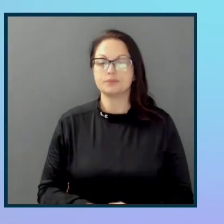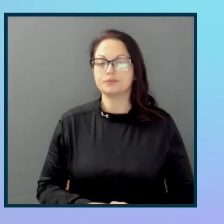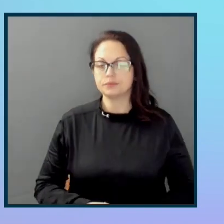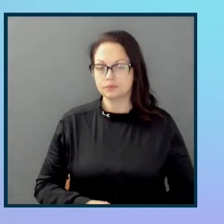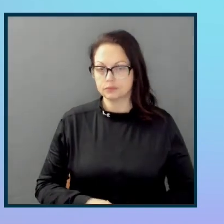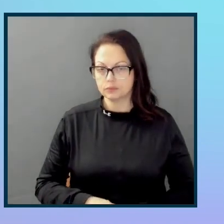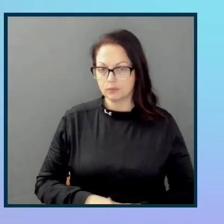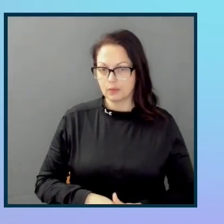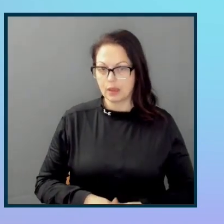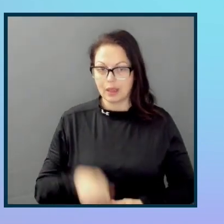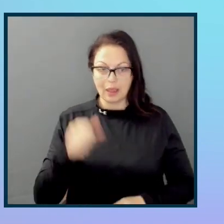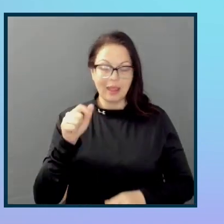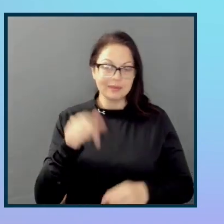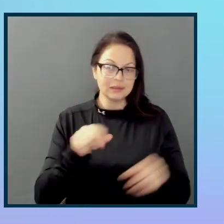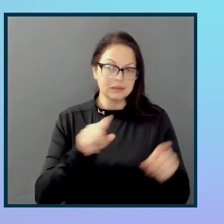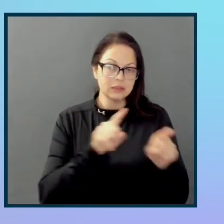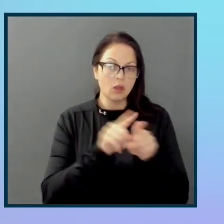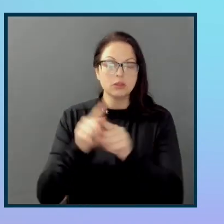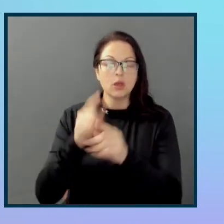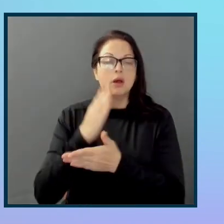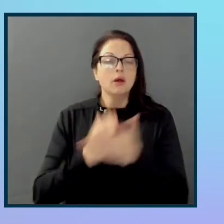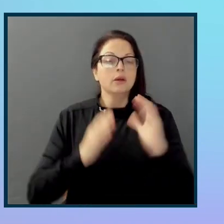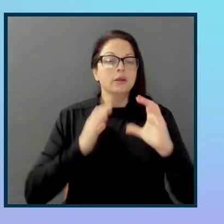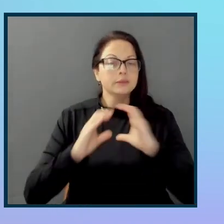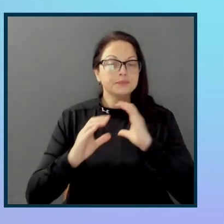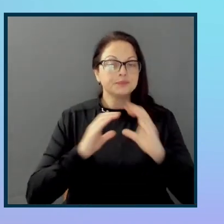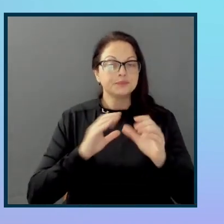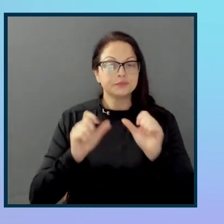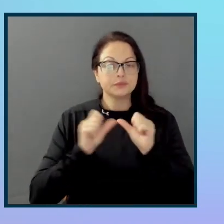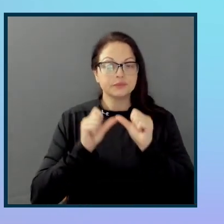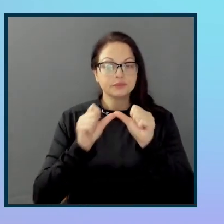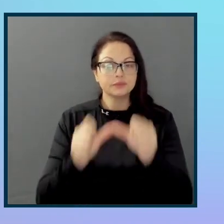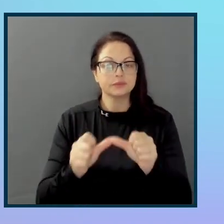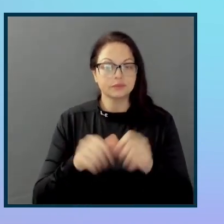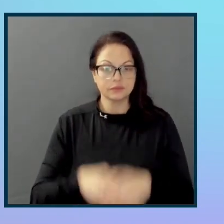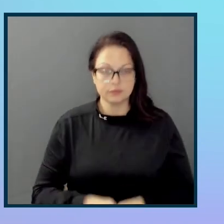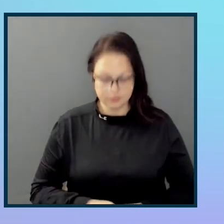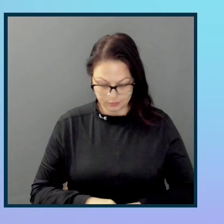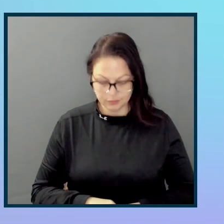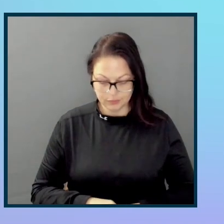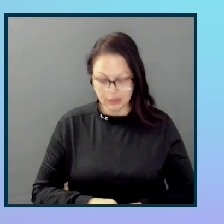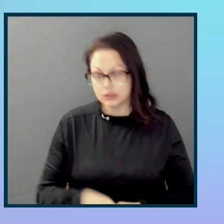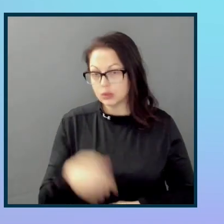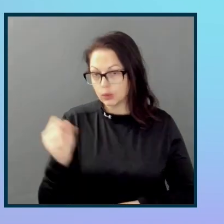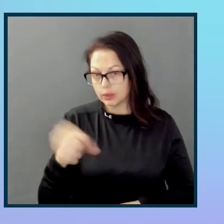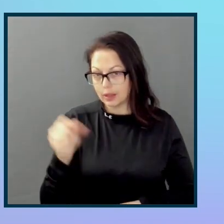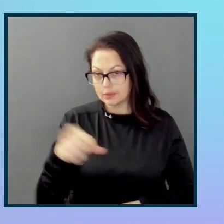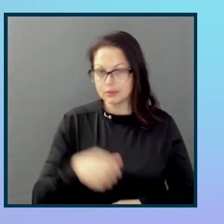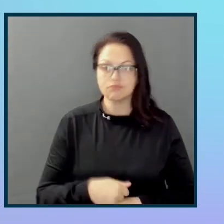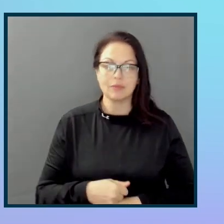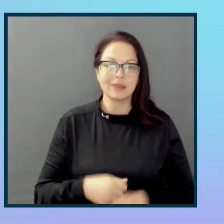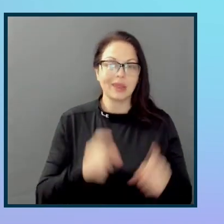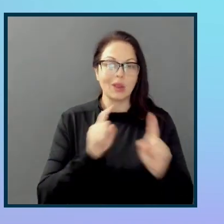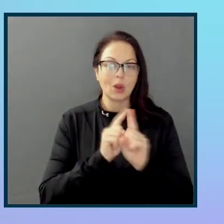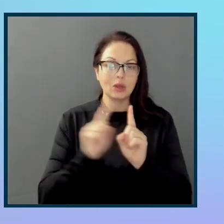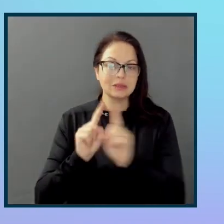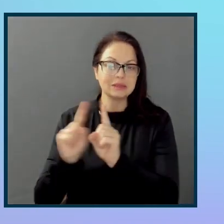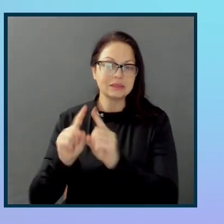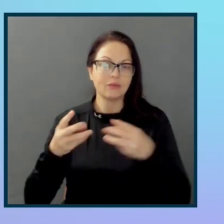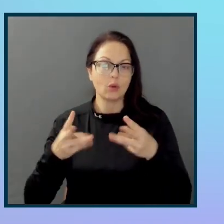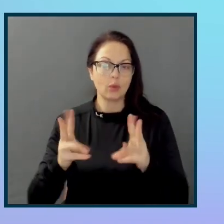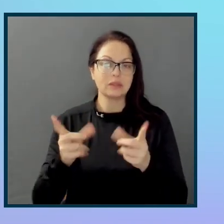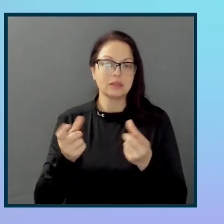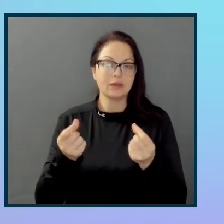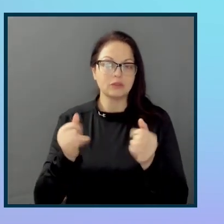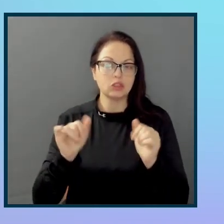And this is also part of the conversation that's ongoing. So there are definitely ways of doing it. You know, obviously, depending on what you do, you